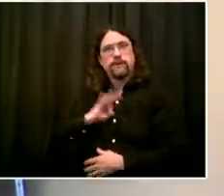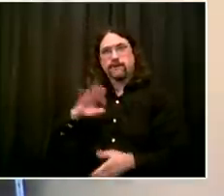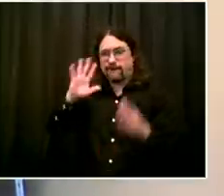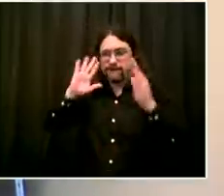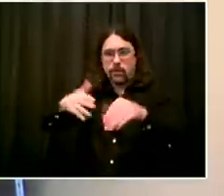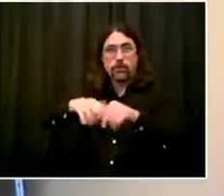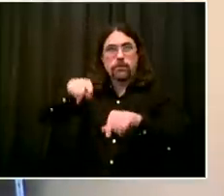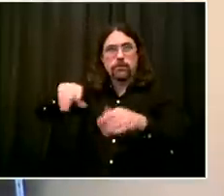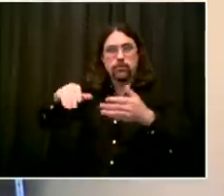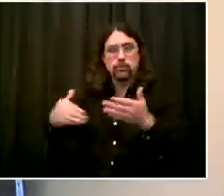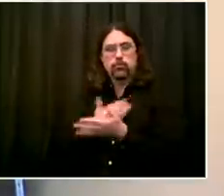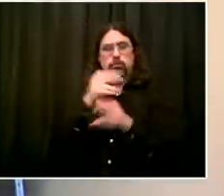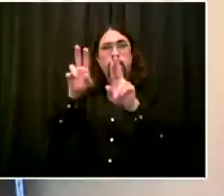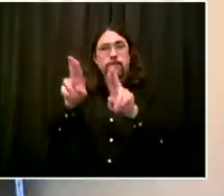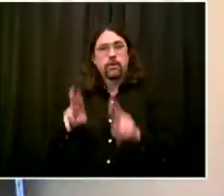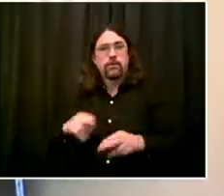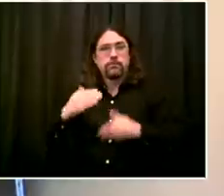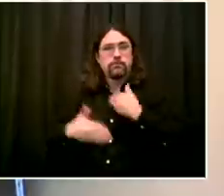follow up with you on the specifics.